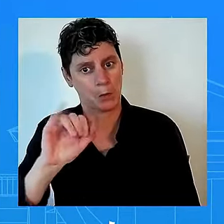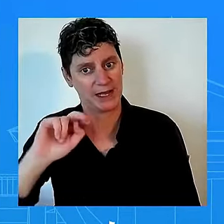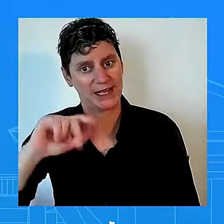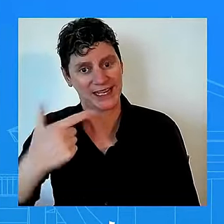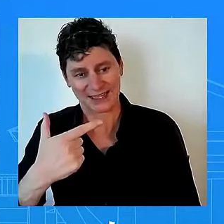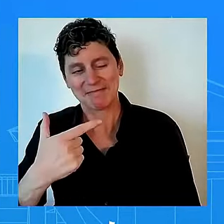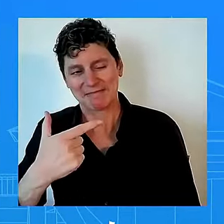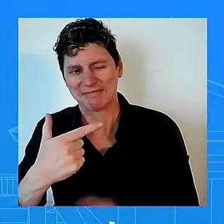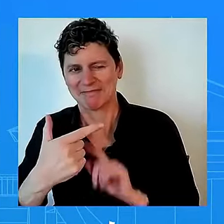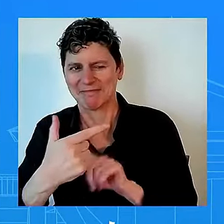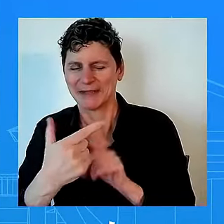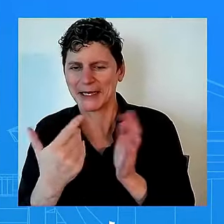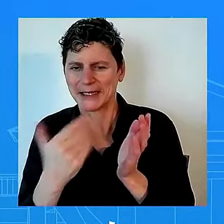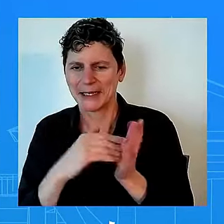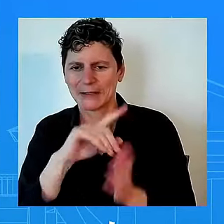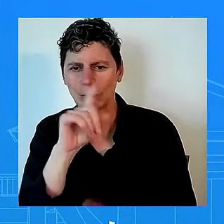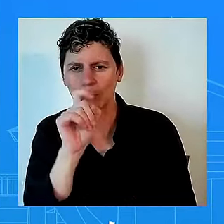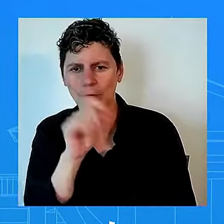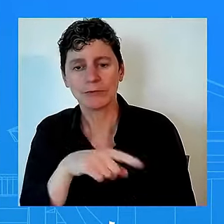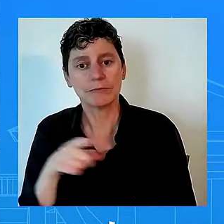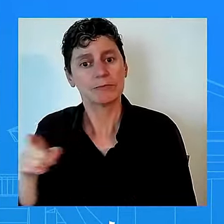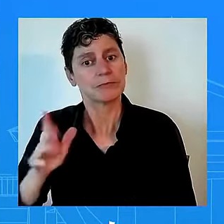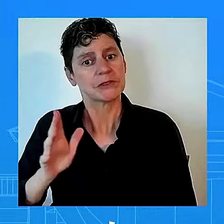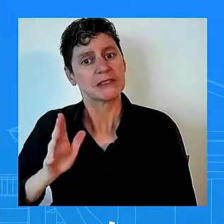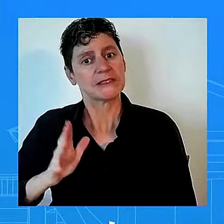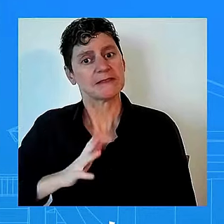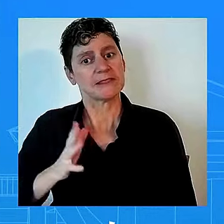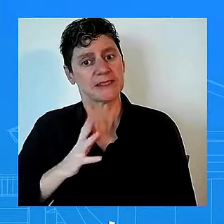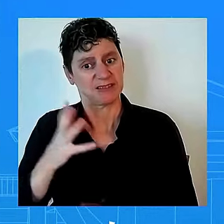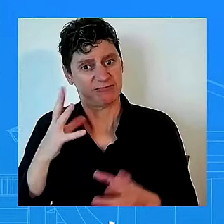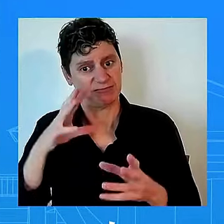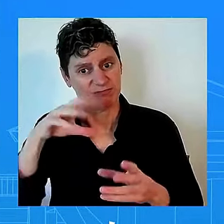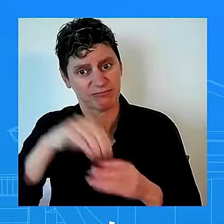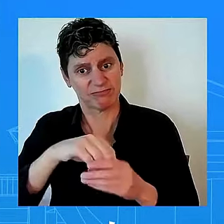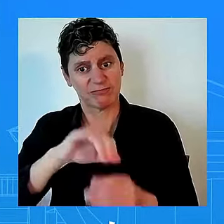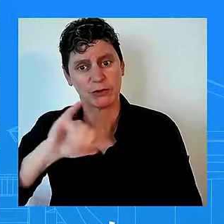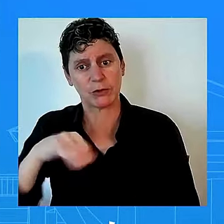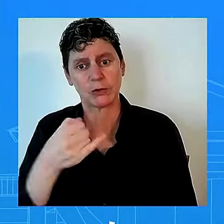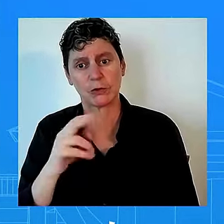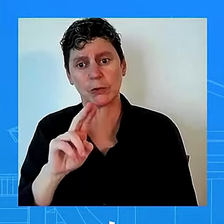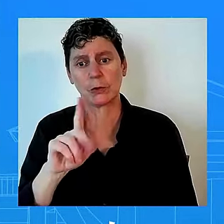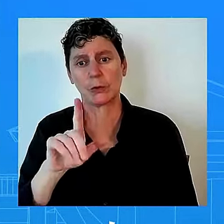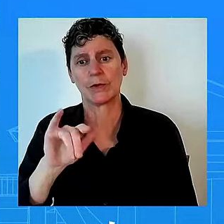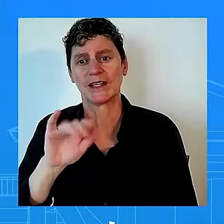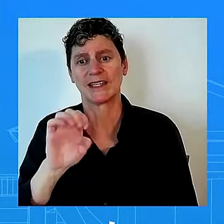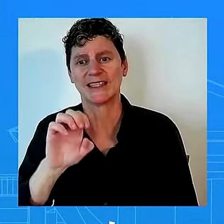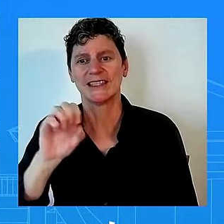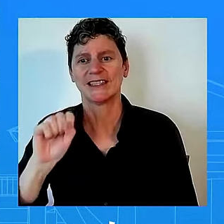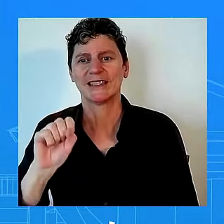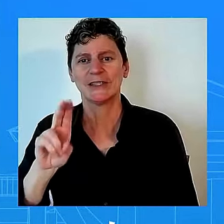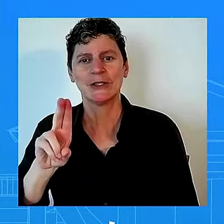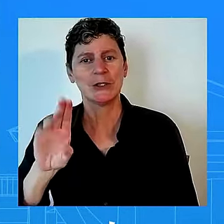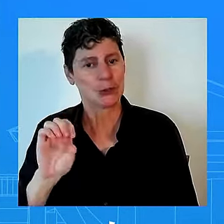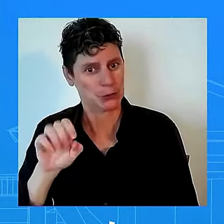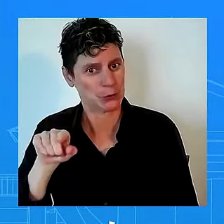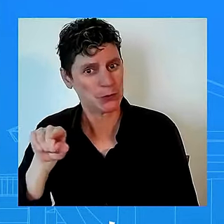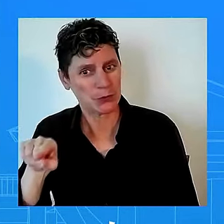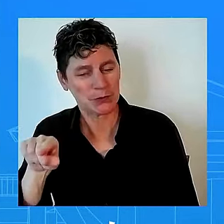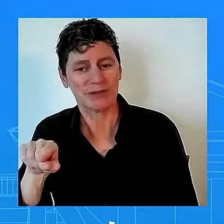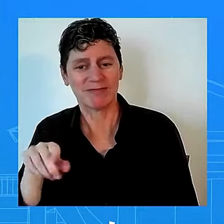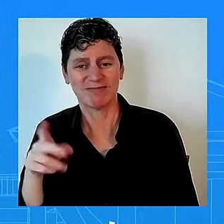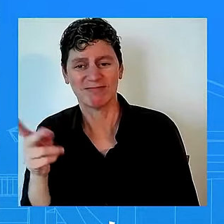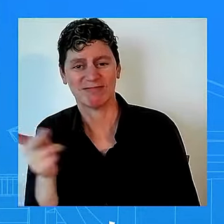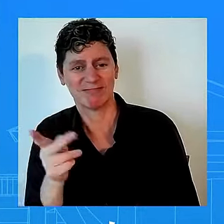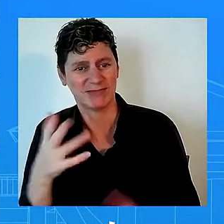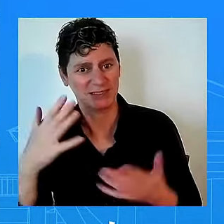sides yeah uh but is there someone specific um like a liaison like jean spirling was in the uaw talks that the white house